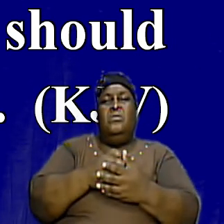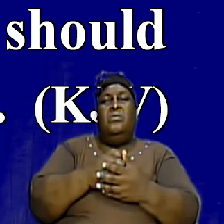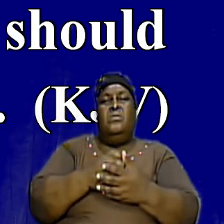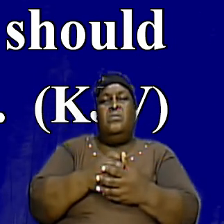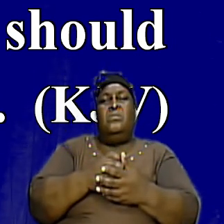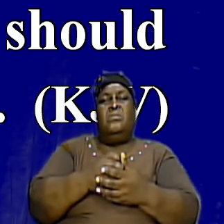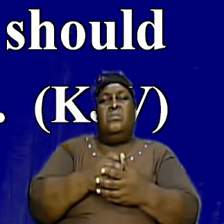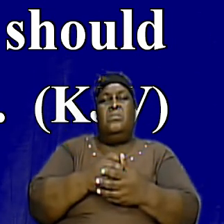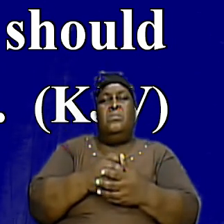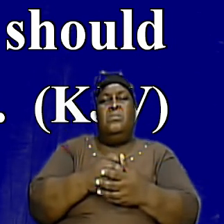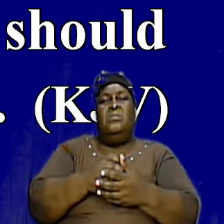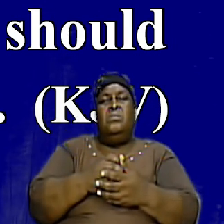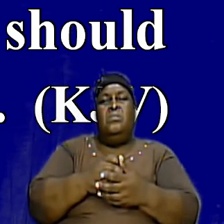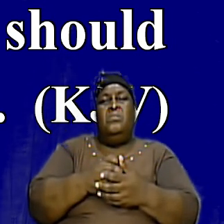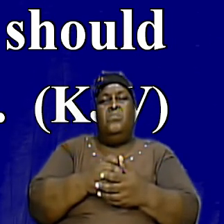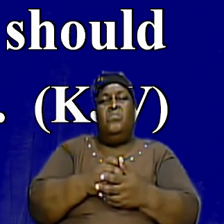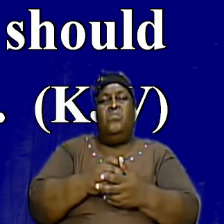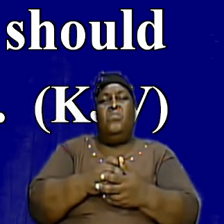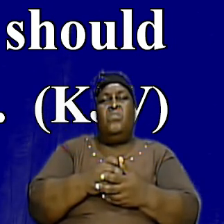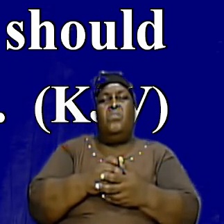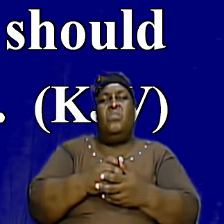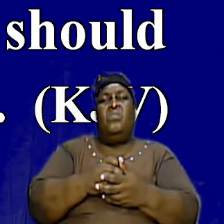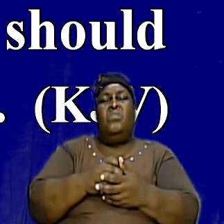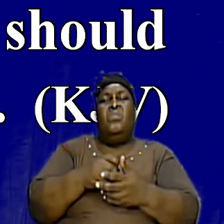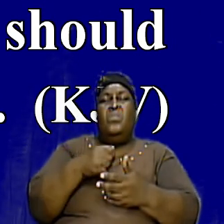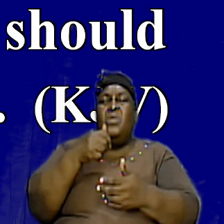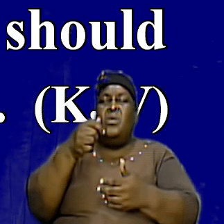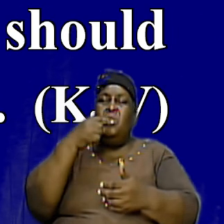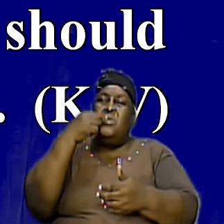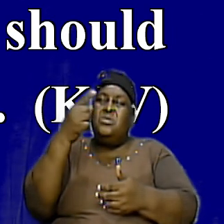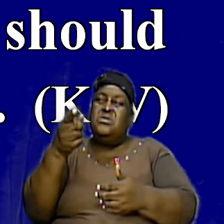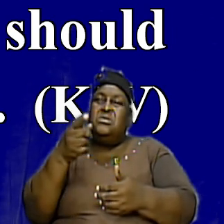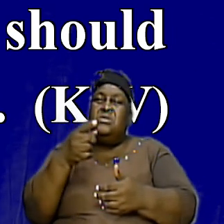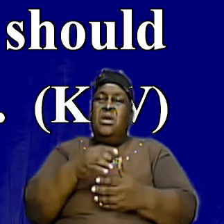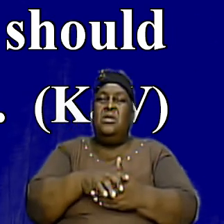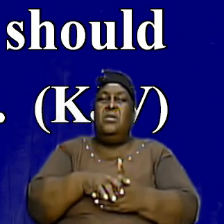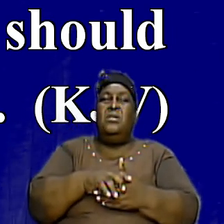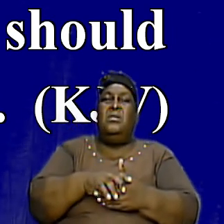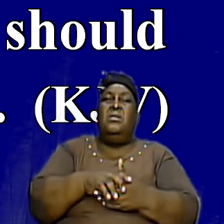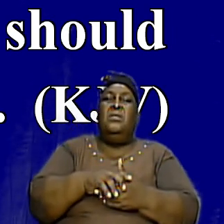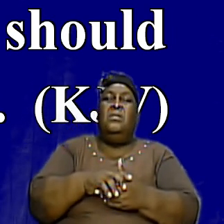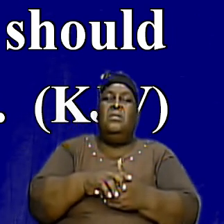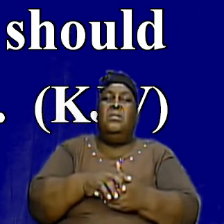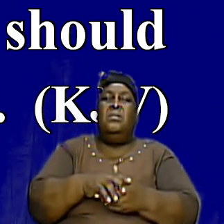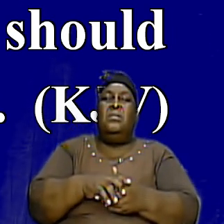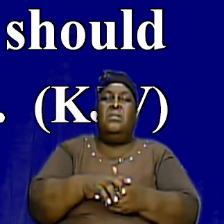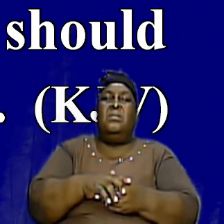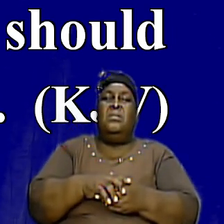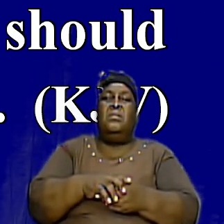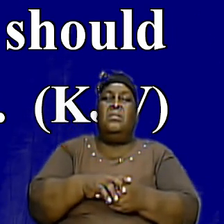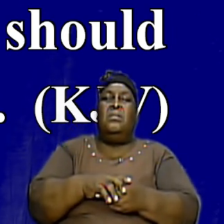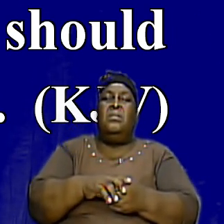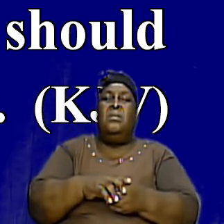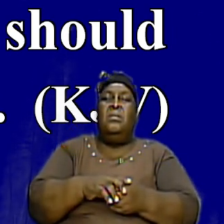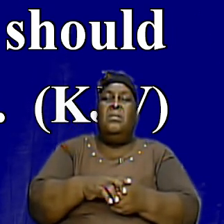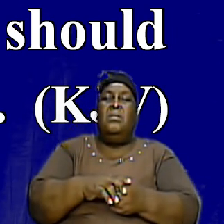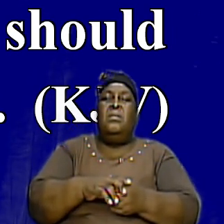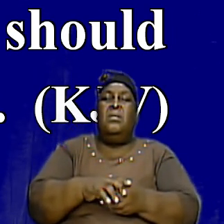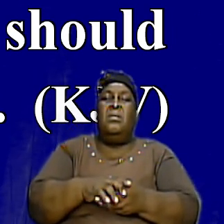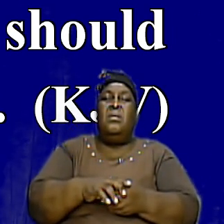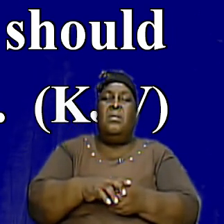Was Telling Us What What Was Happening Before And That Is What I Was Just Relating To When I Said He Was